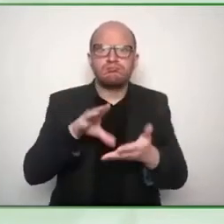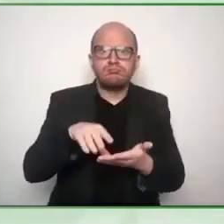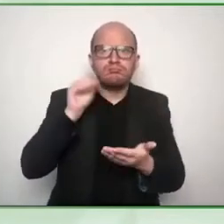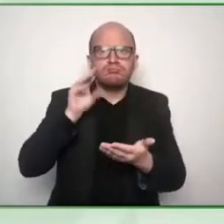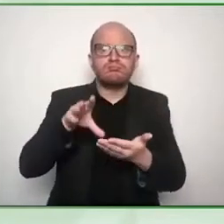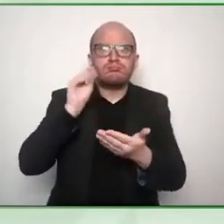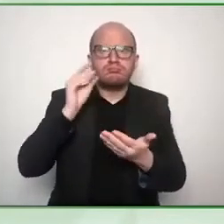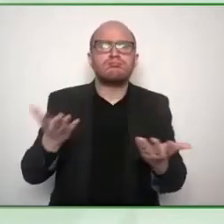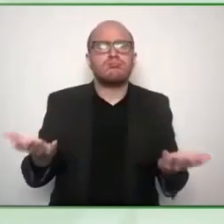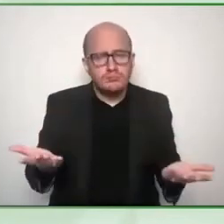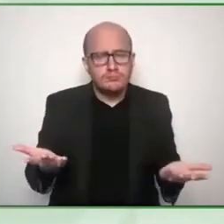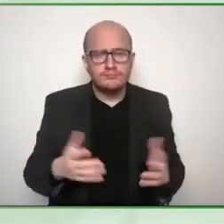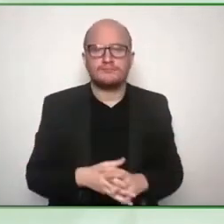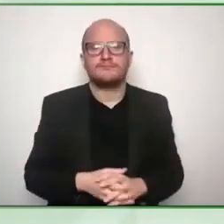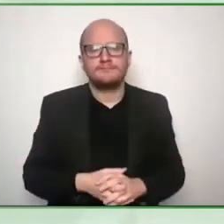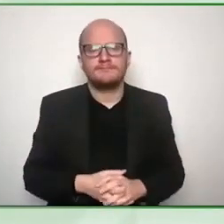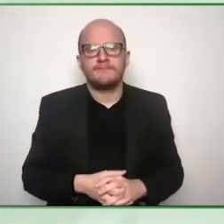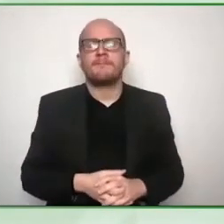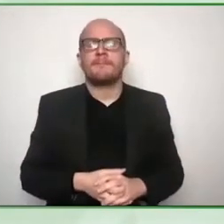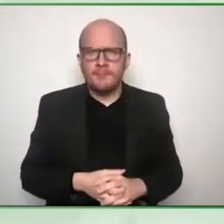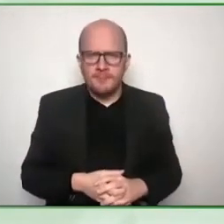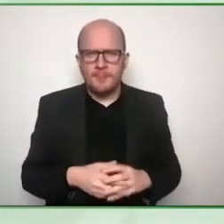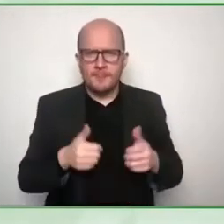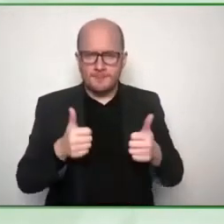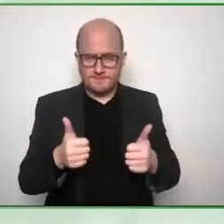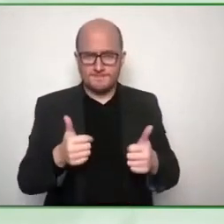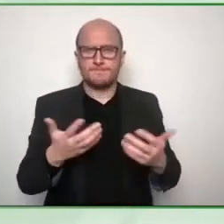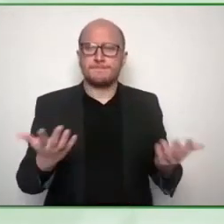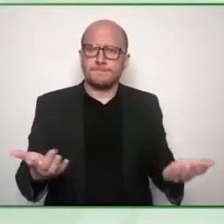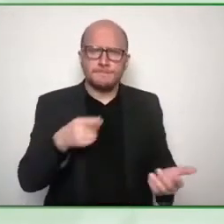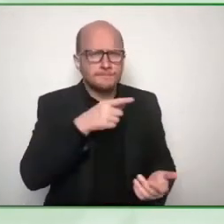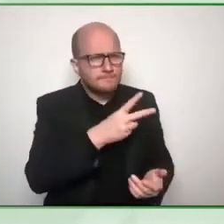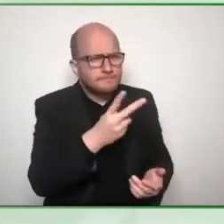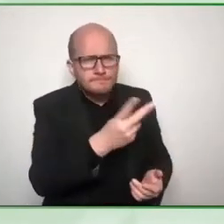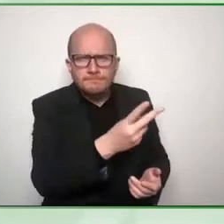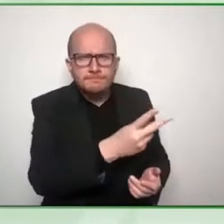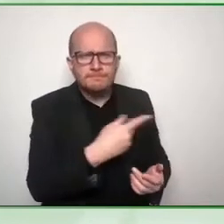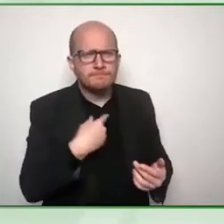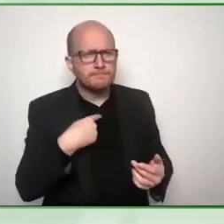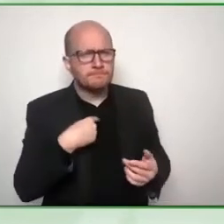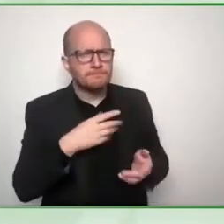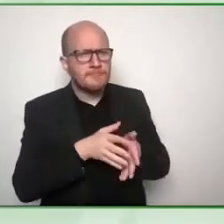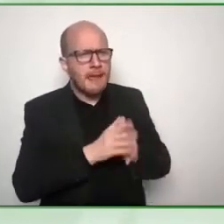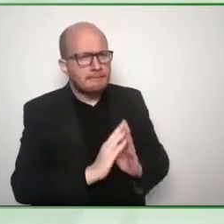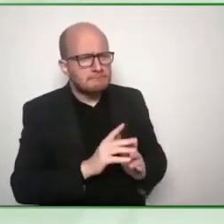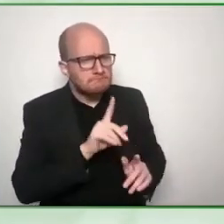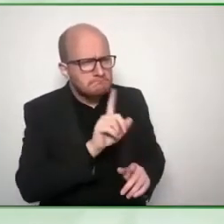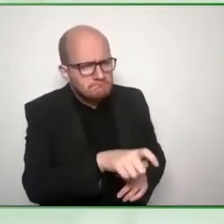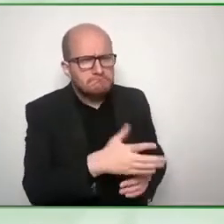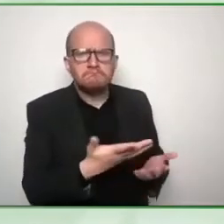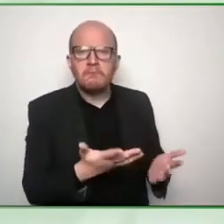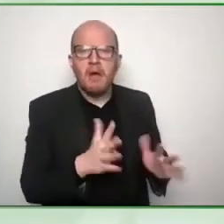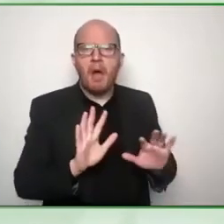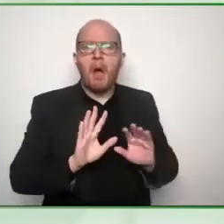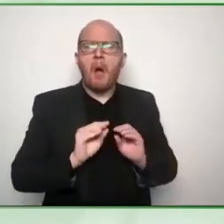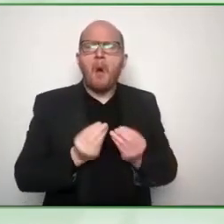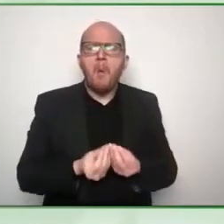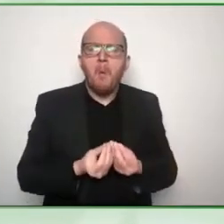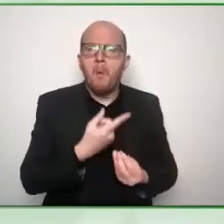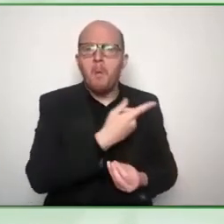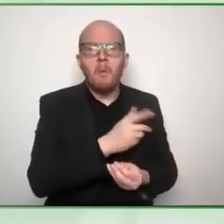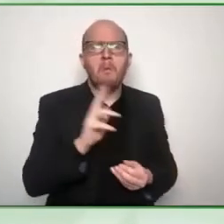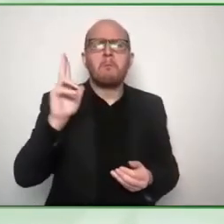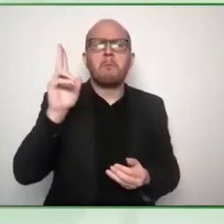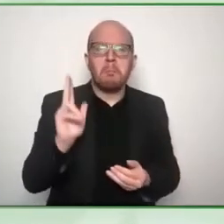in and kind of tell our audience how did this endeavor actually begin what was kind of the ignition point for what is now